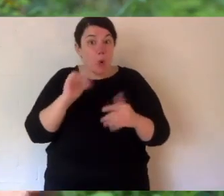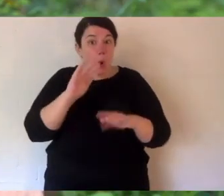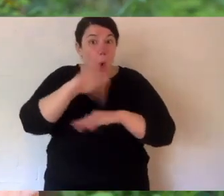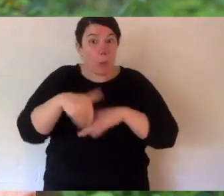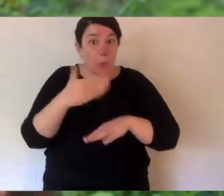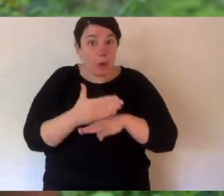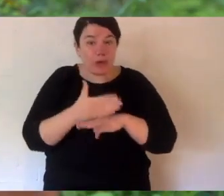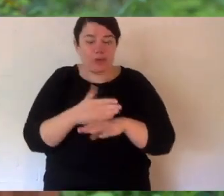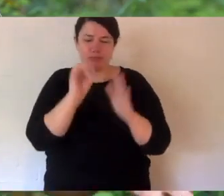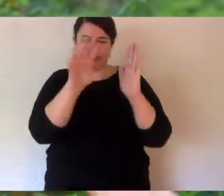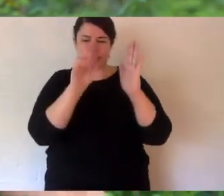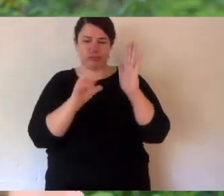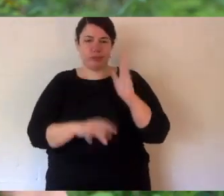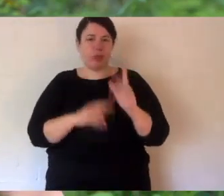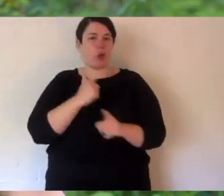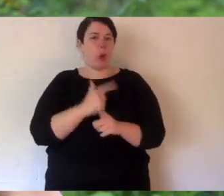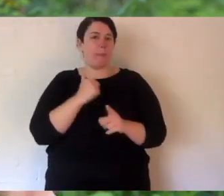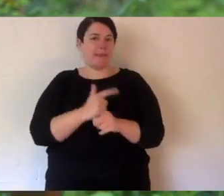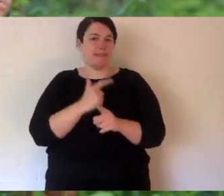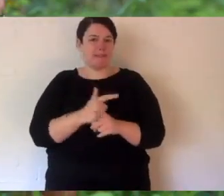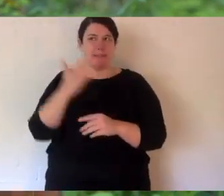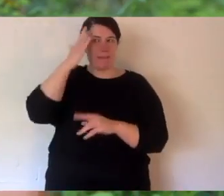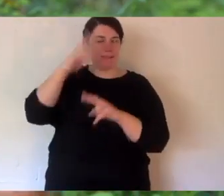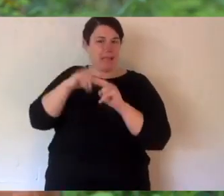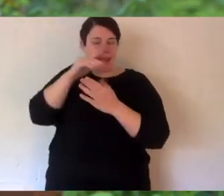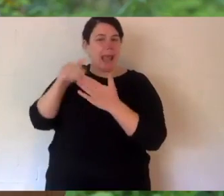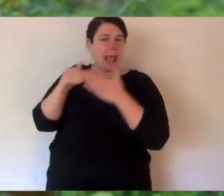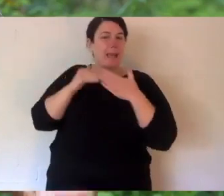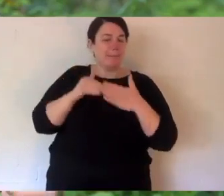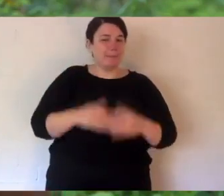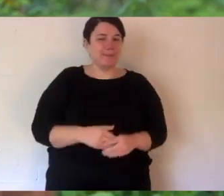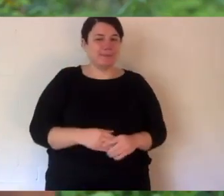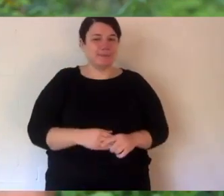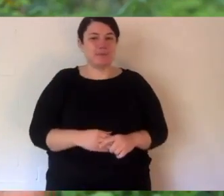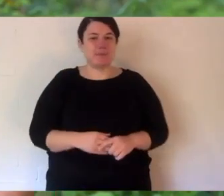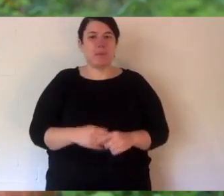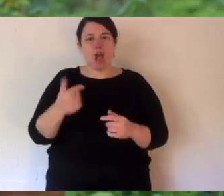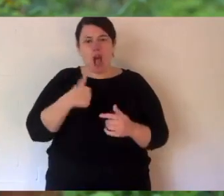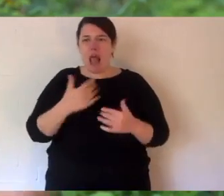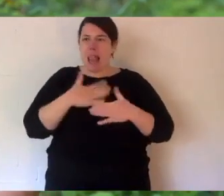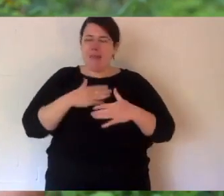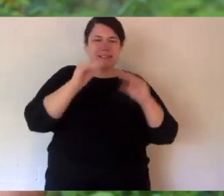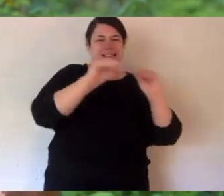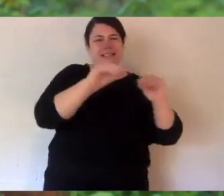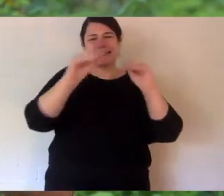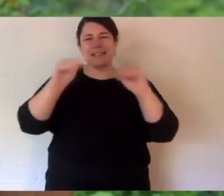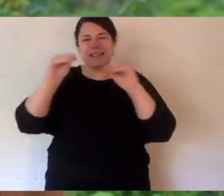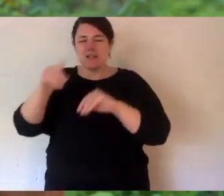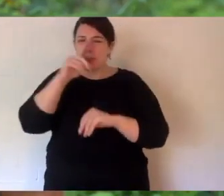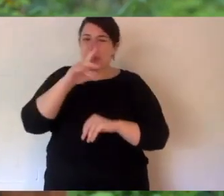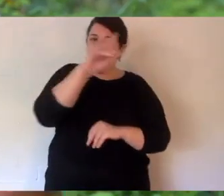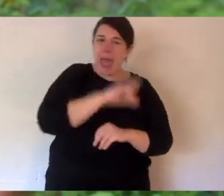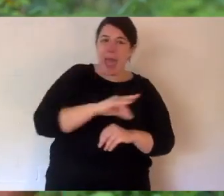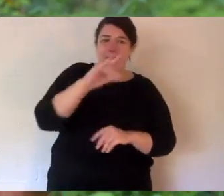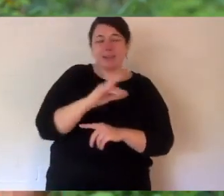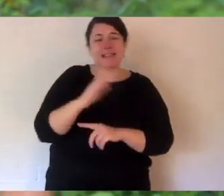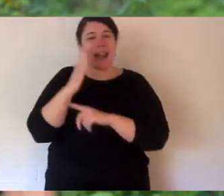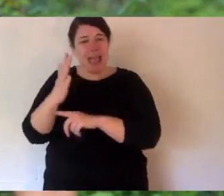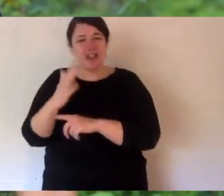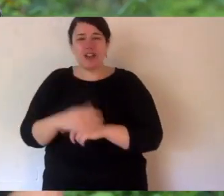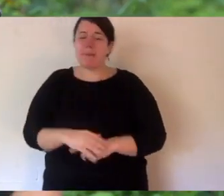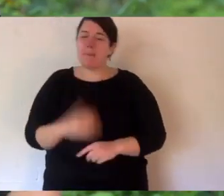show me your homework just put it into the comments. This is what I do connecting people with nature and that can't stop.